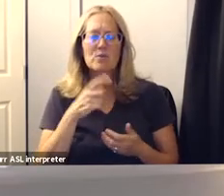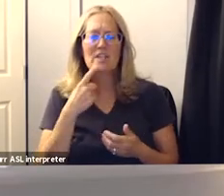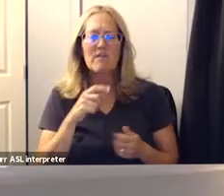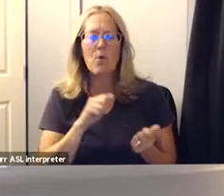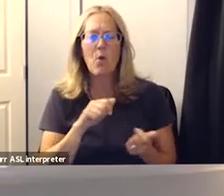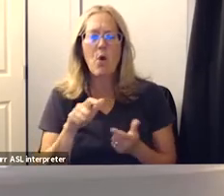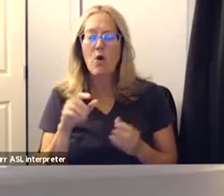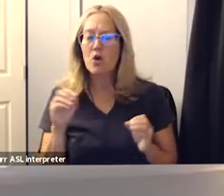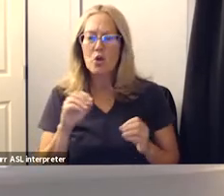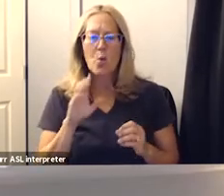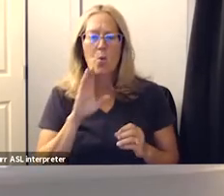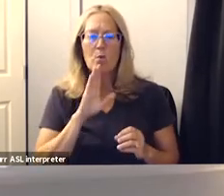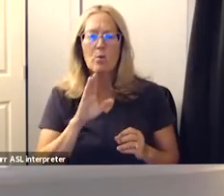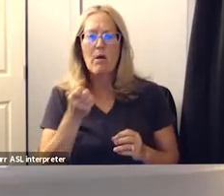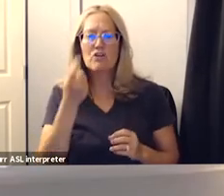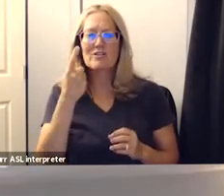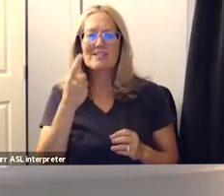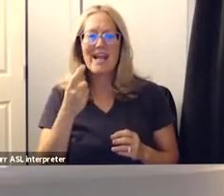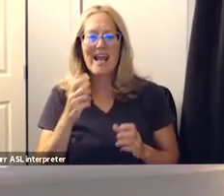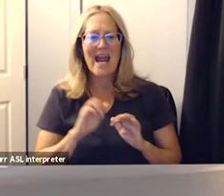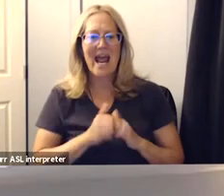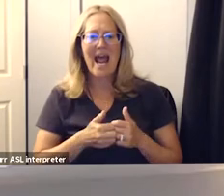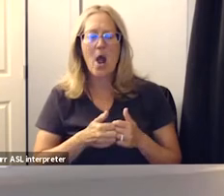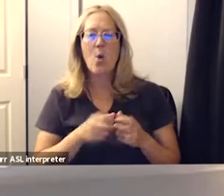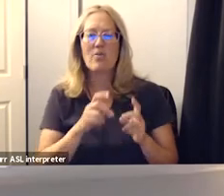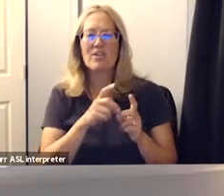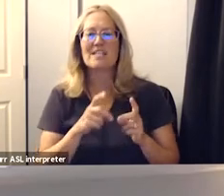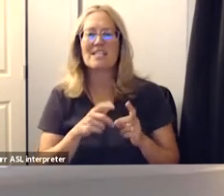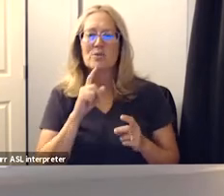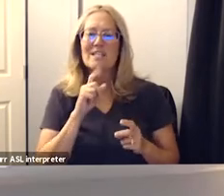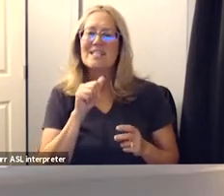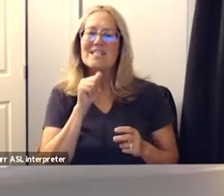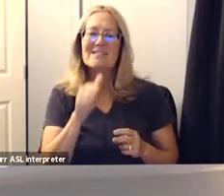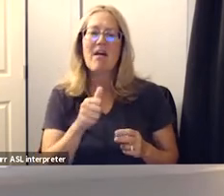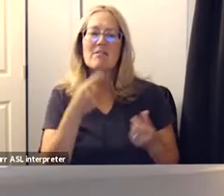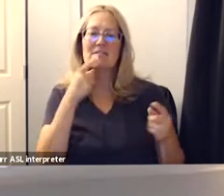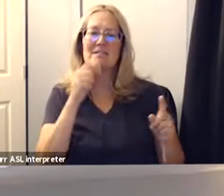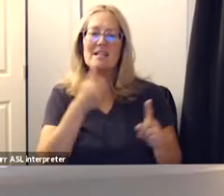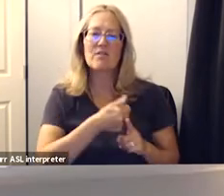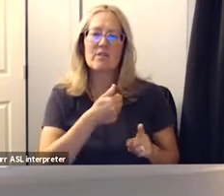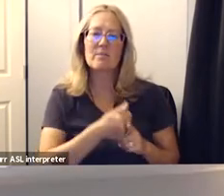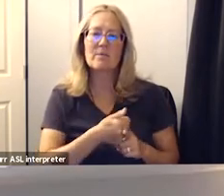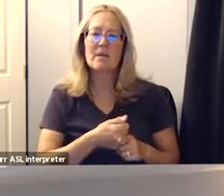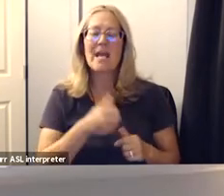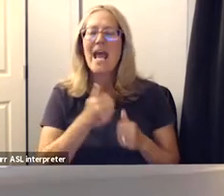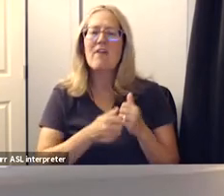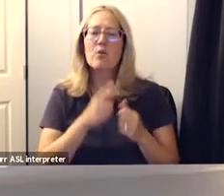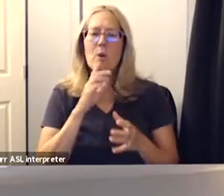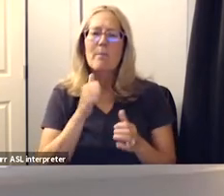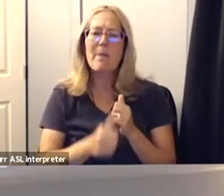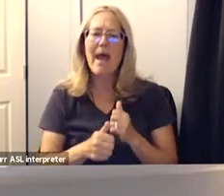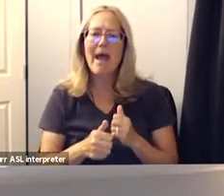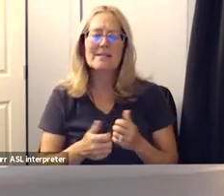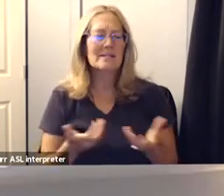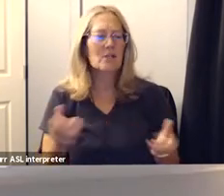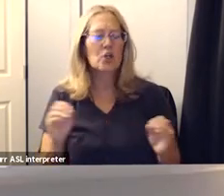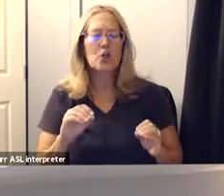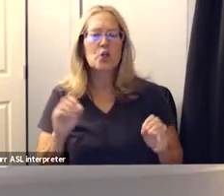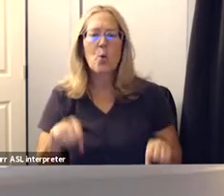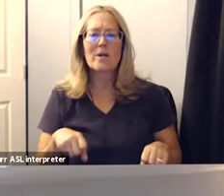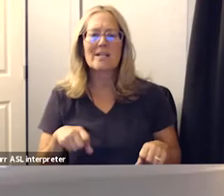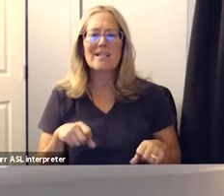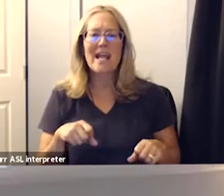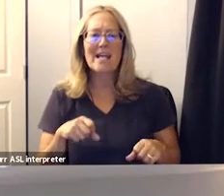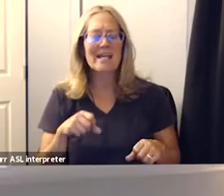that no one has a real benchmark on how the district is failing them everybody will get a passing grade no one will be able to